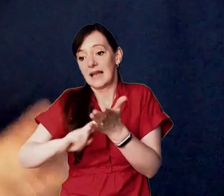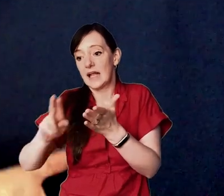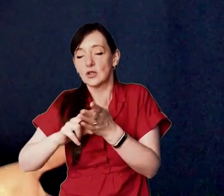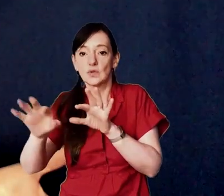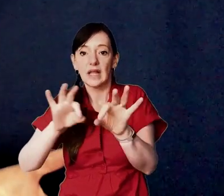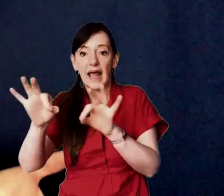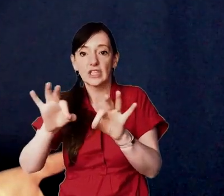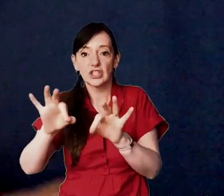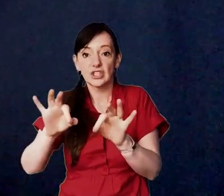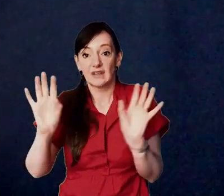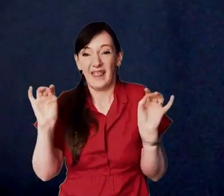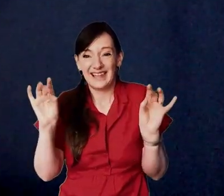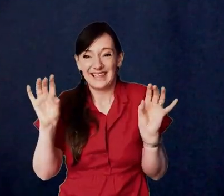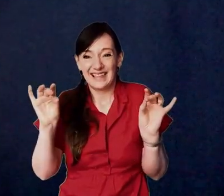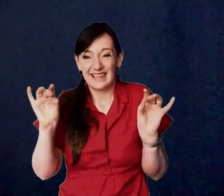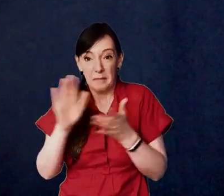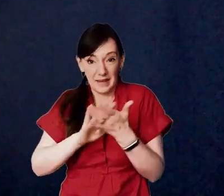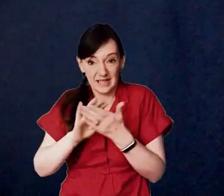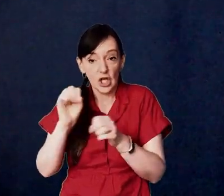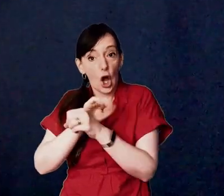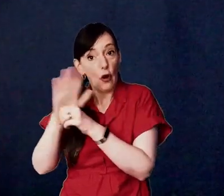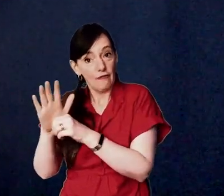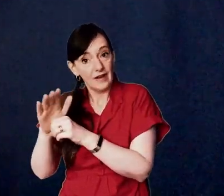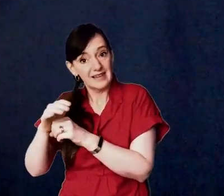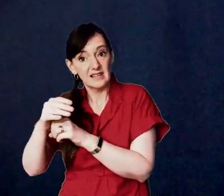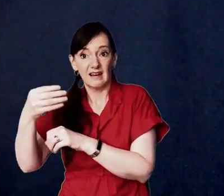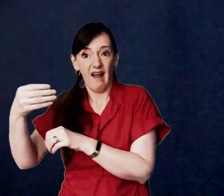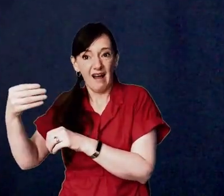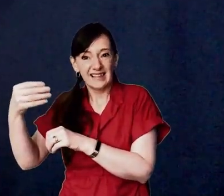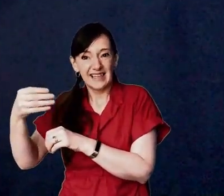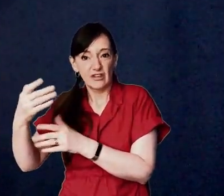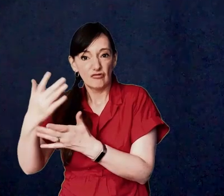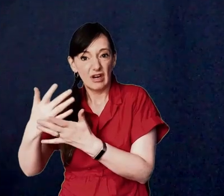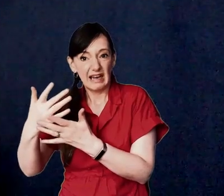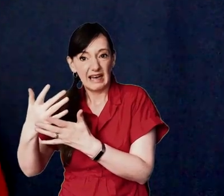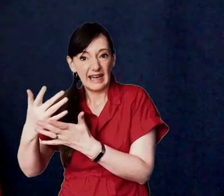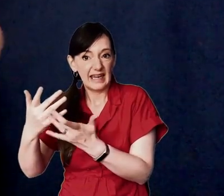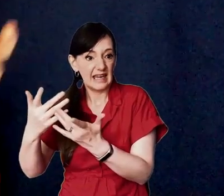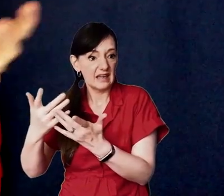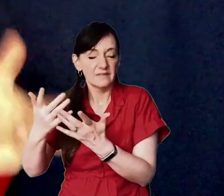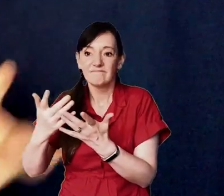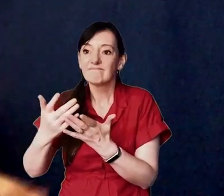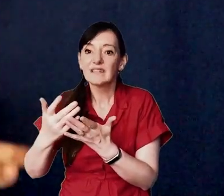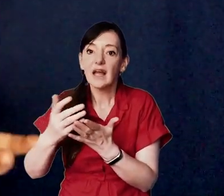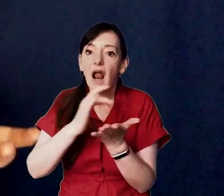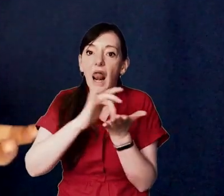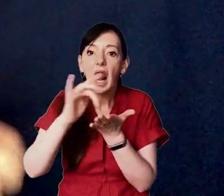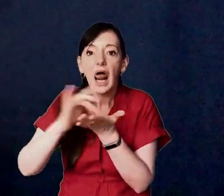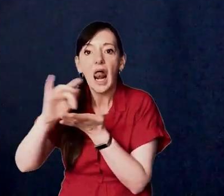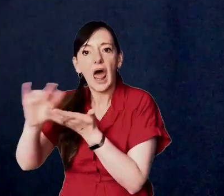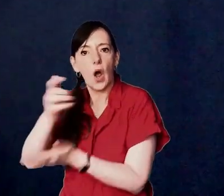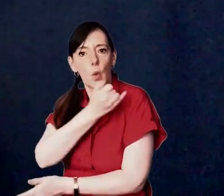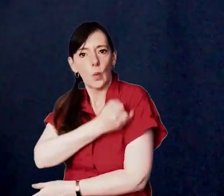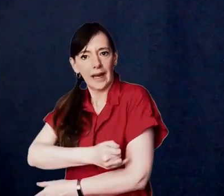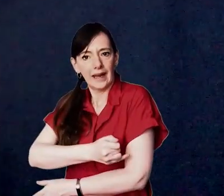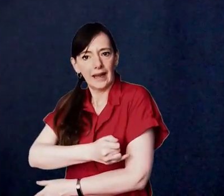isn't covid 19 doing us a favor it's weeding out the weak and the sick and the elderly it's improving the strength of the herd but